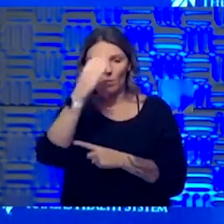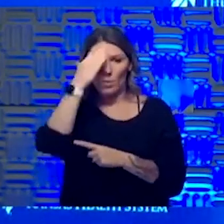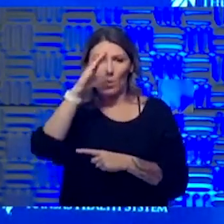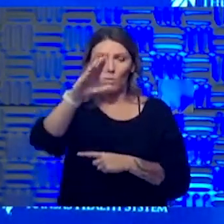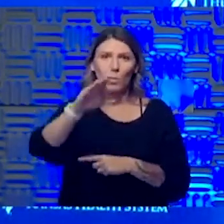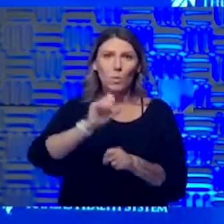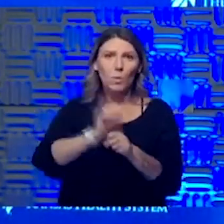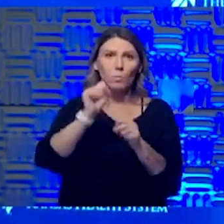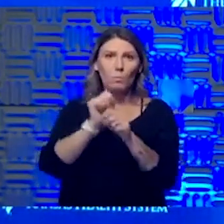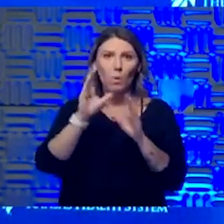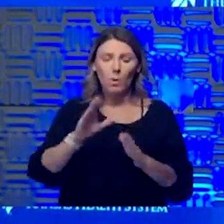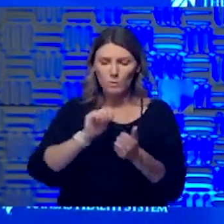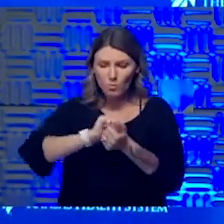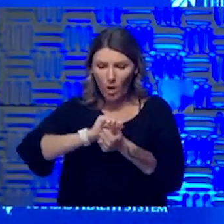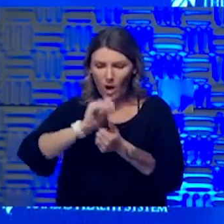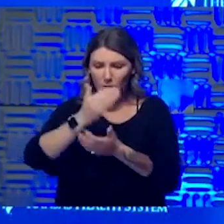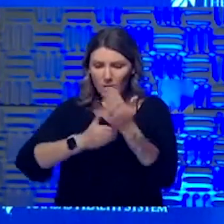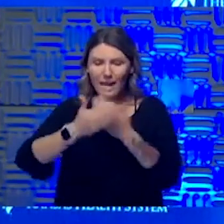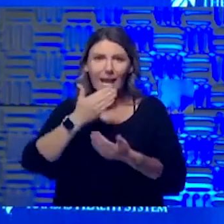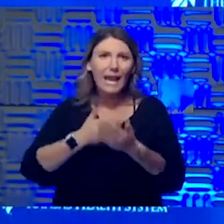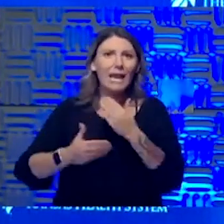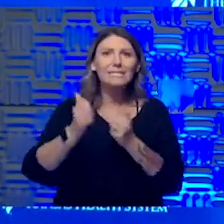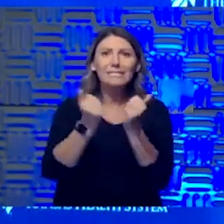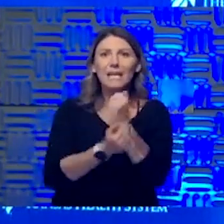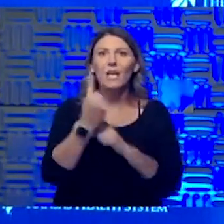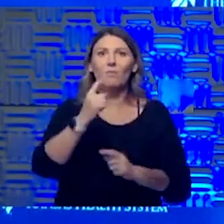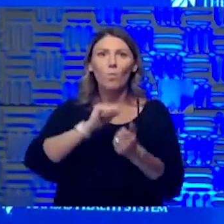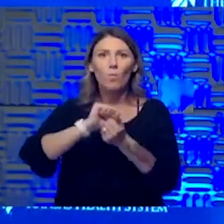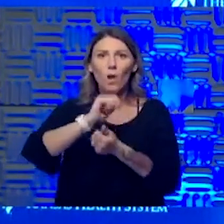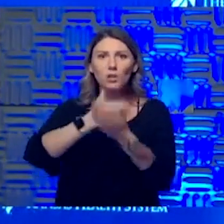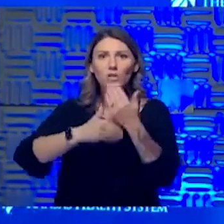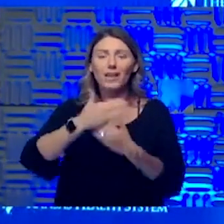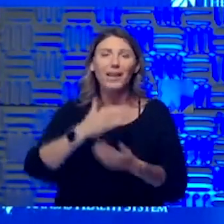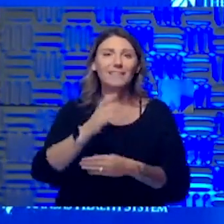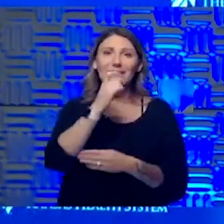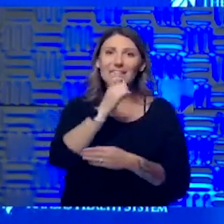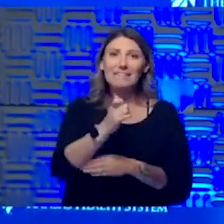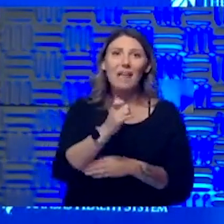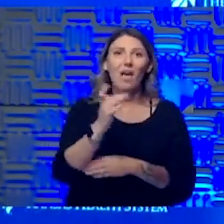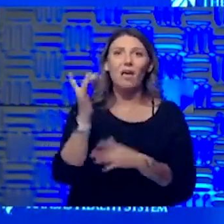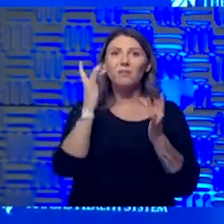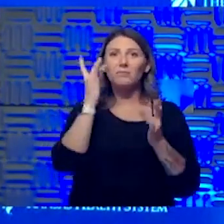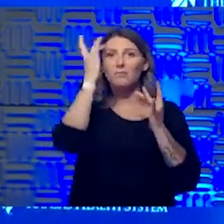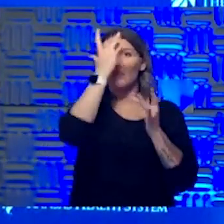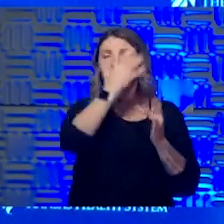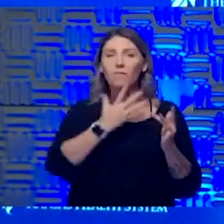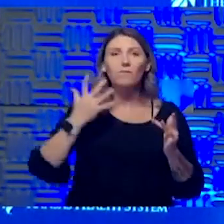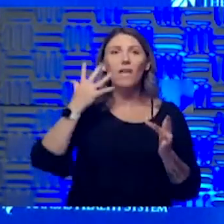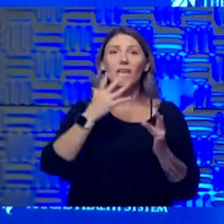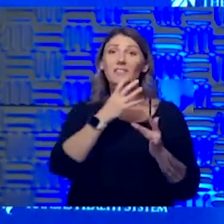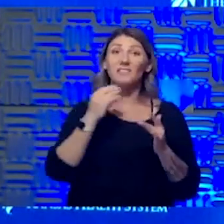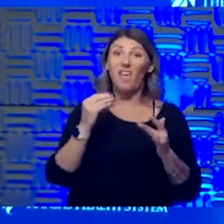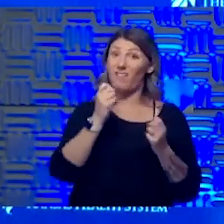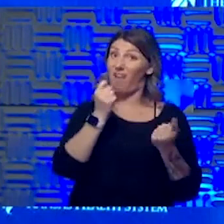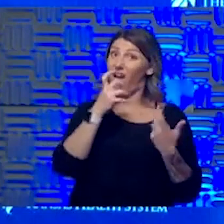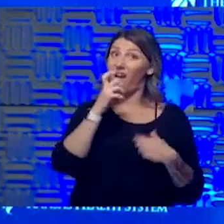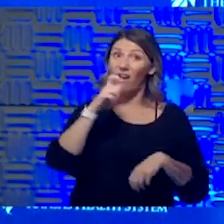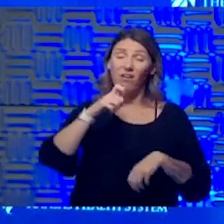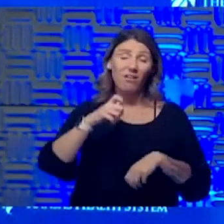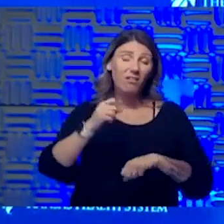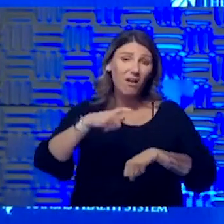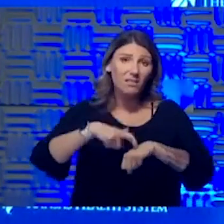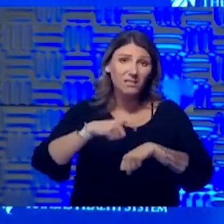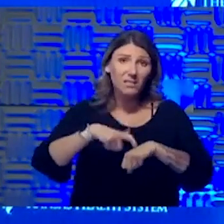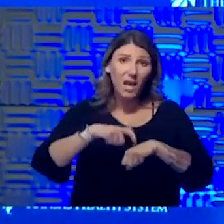washing your hands and everybody's trying to do that. And then don't touch your face. Try to spend as little time as possible in that environment. Those things can make a difference, but